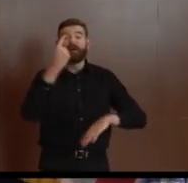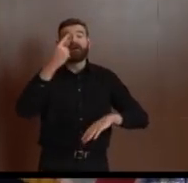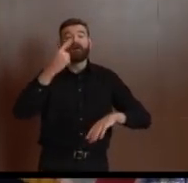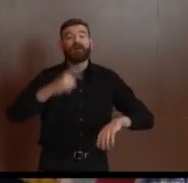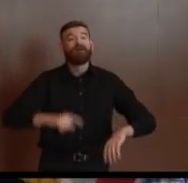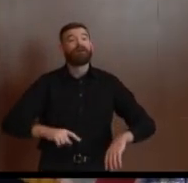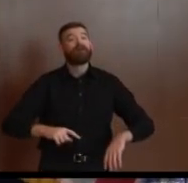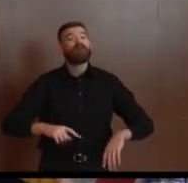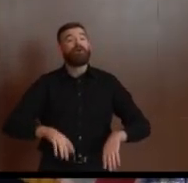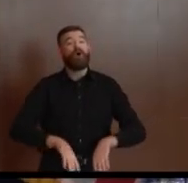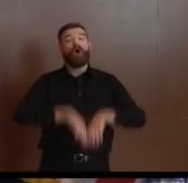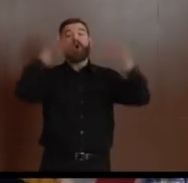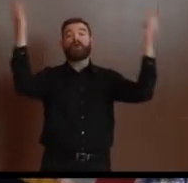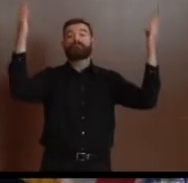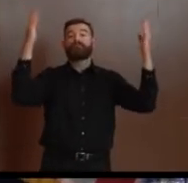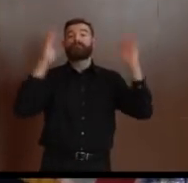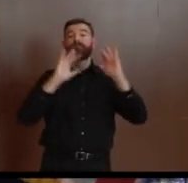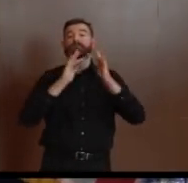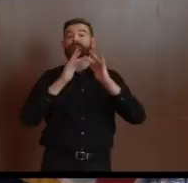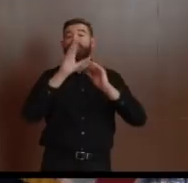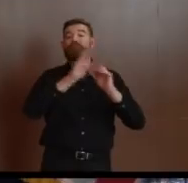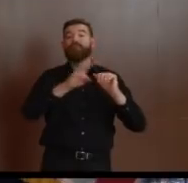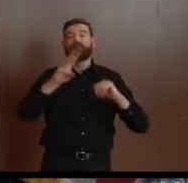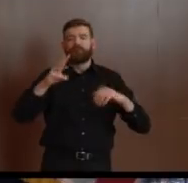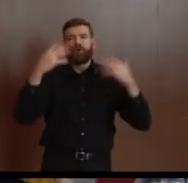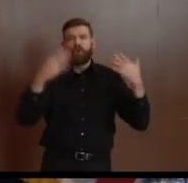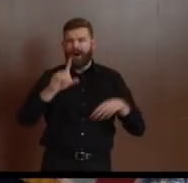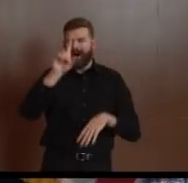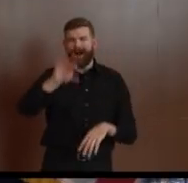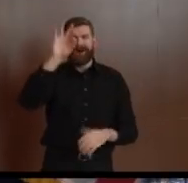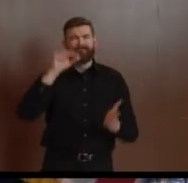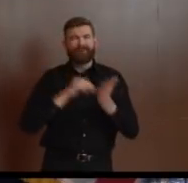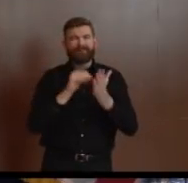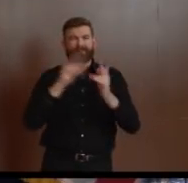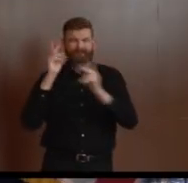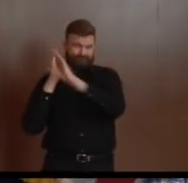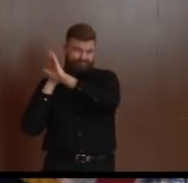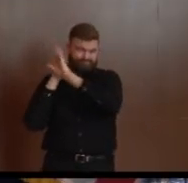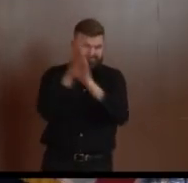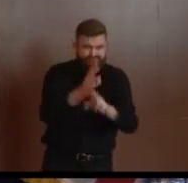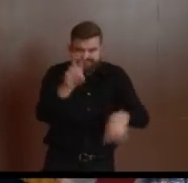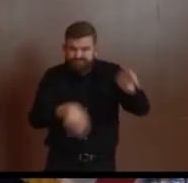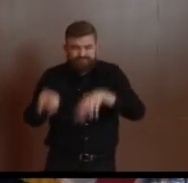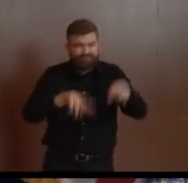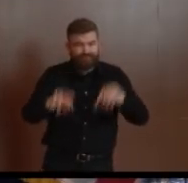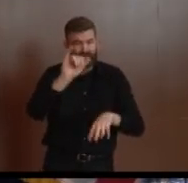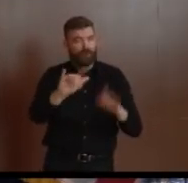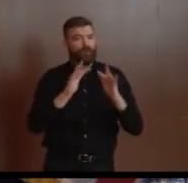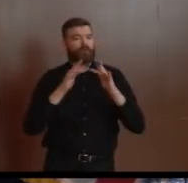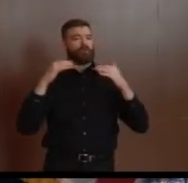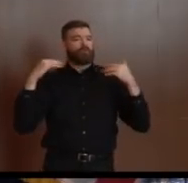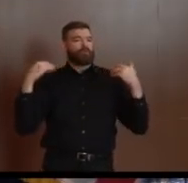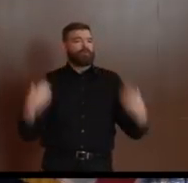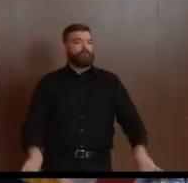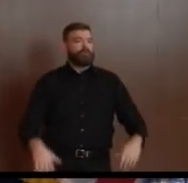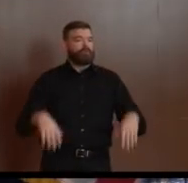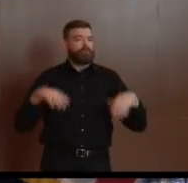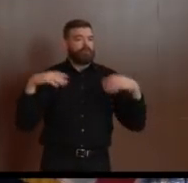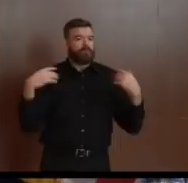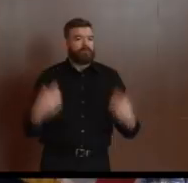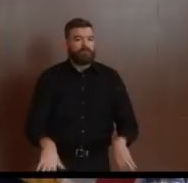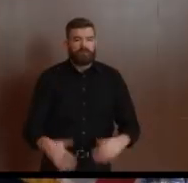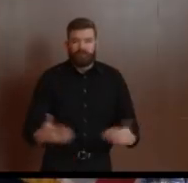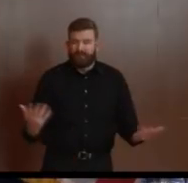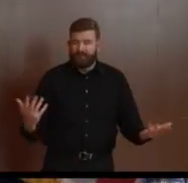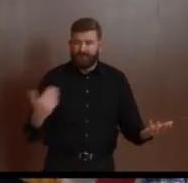It is there for you all, 9 million members of our New Jersey extraordinary family as a first resource. I want to again give our chief innovation